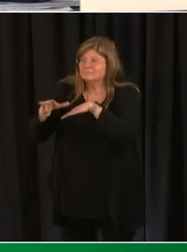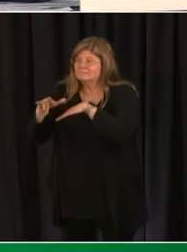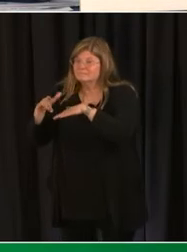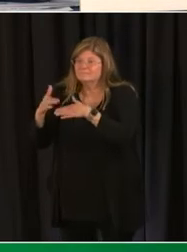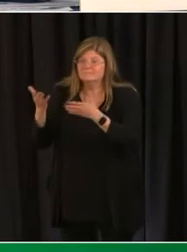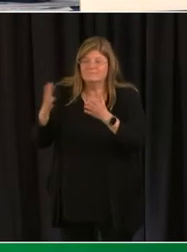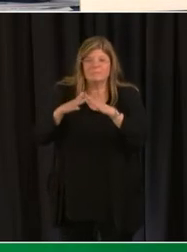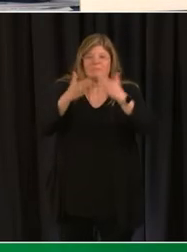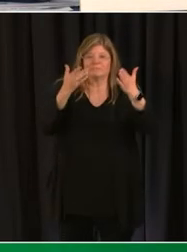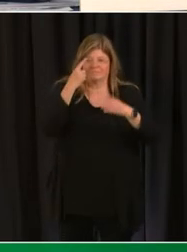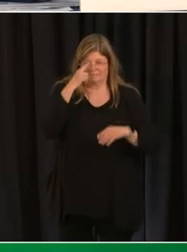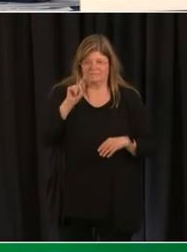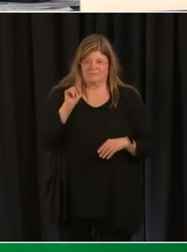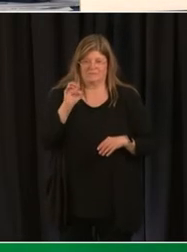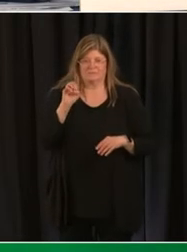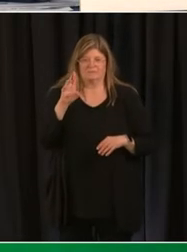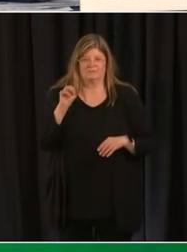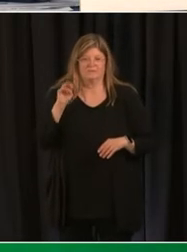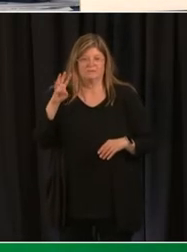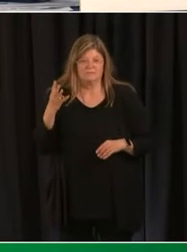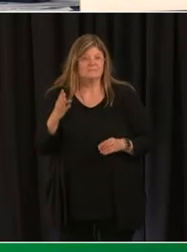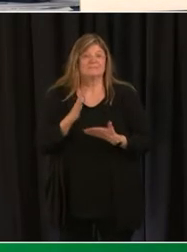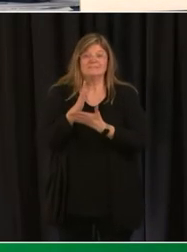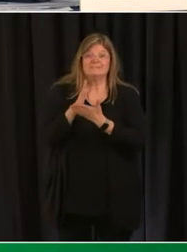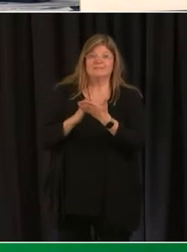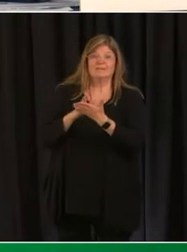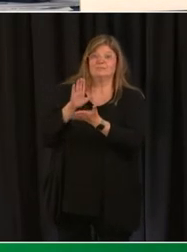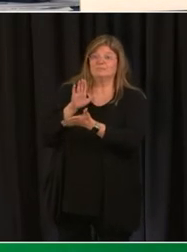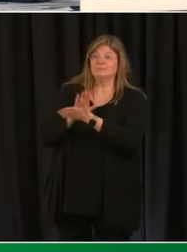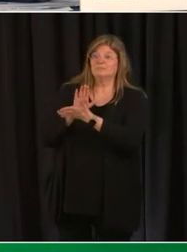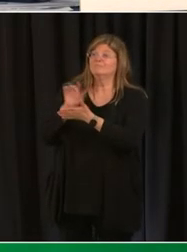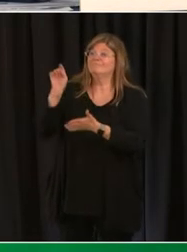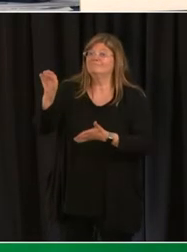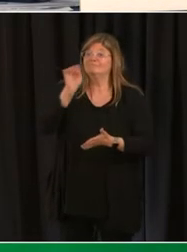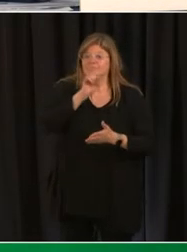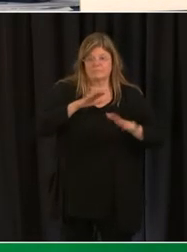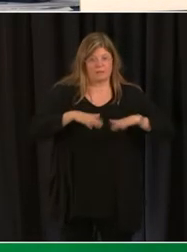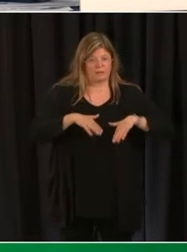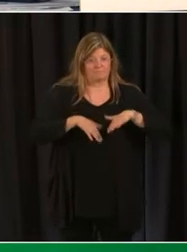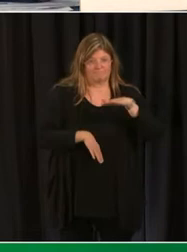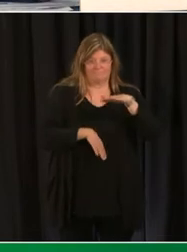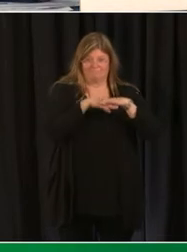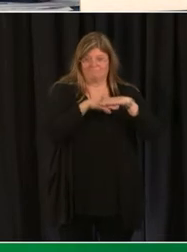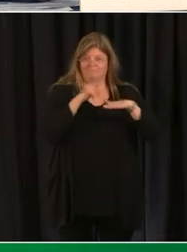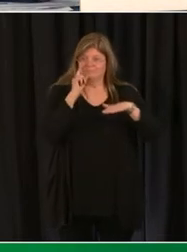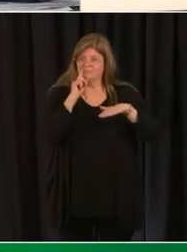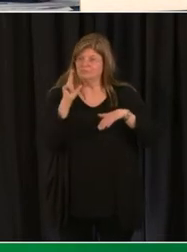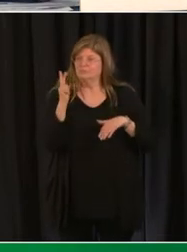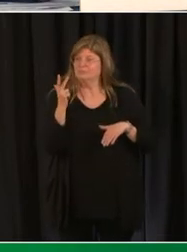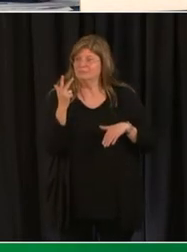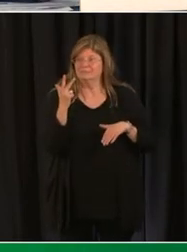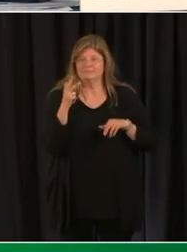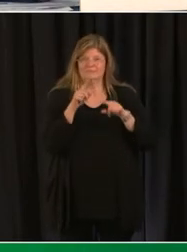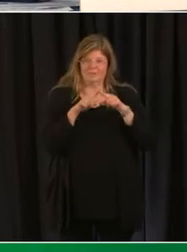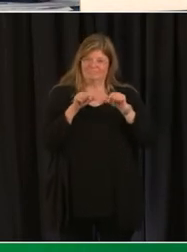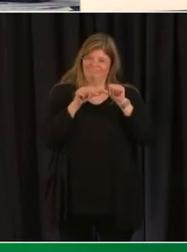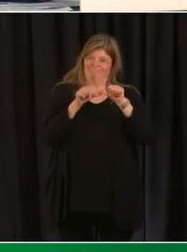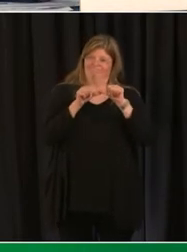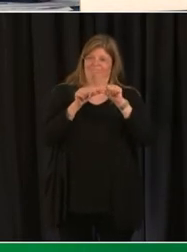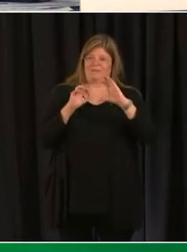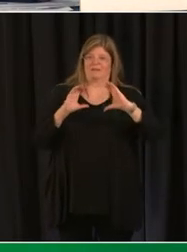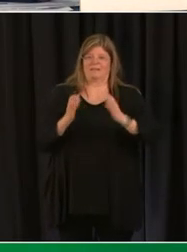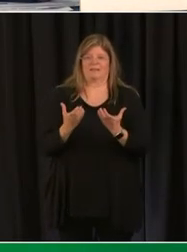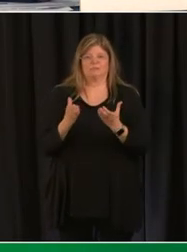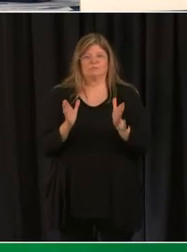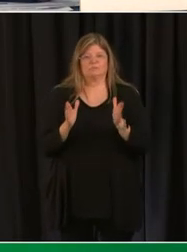We also have those schools that are not yet at capacity for Term 3. They will maintain their classrooms for the foreseeable future